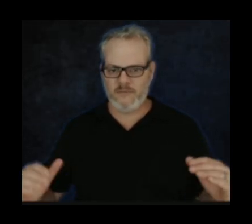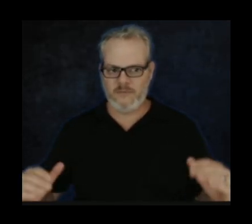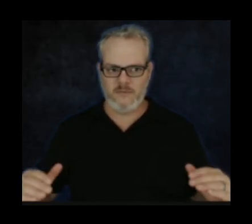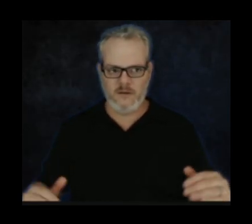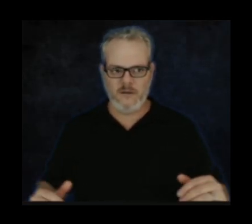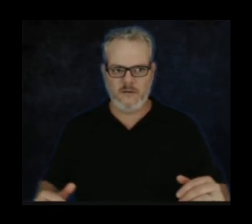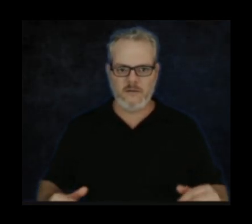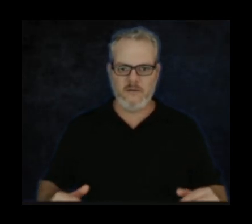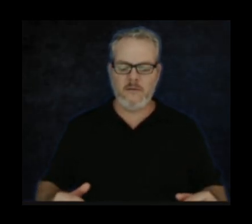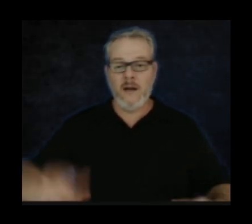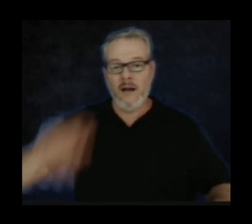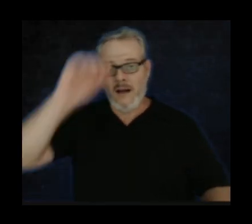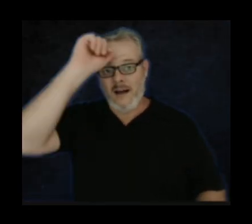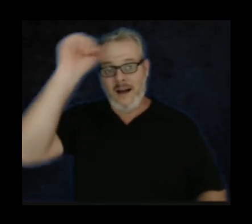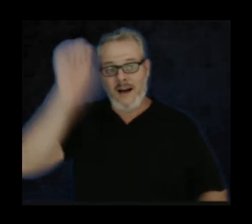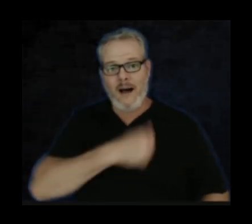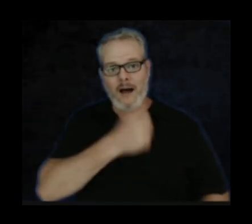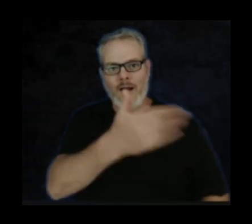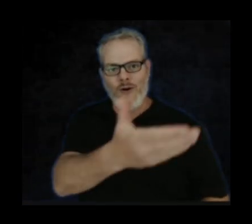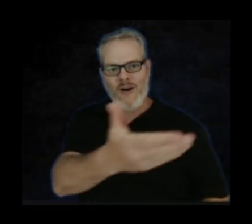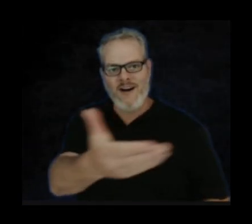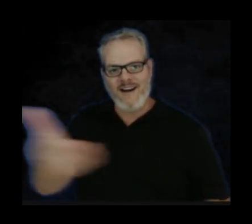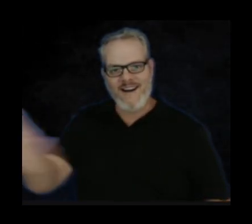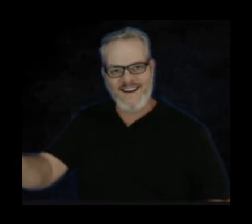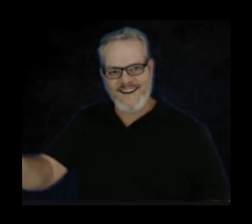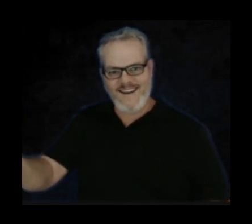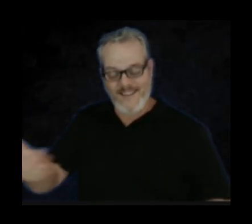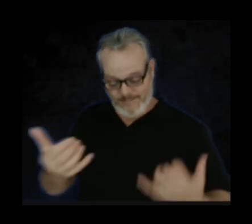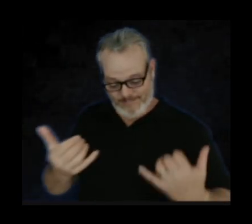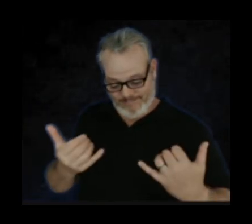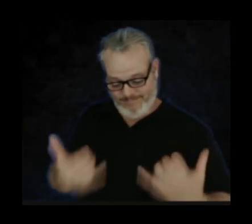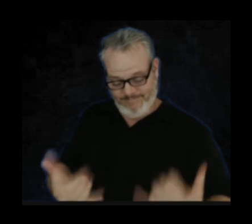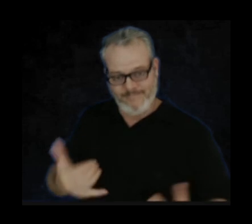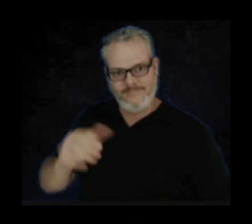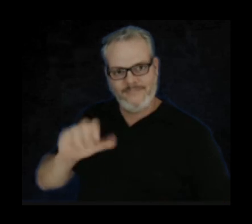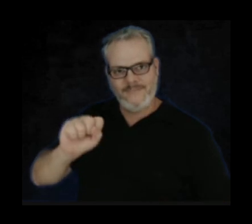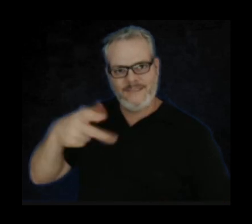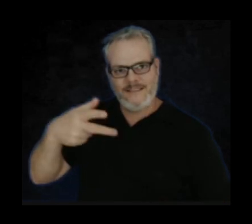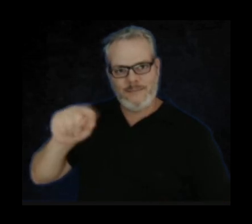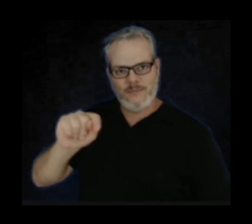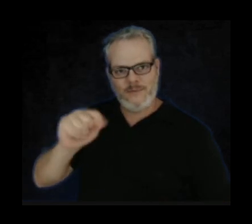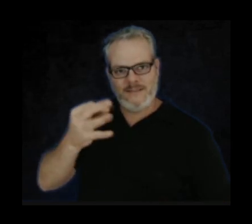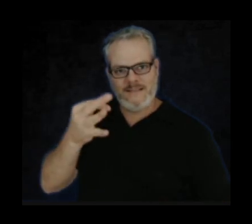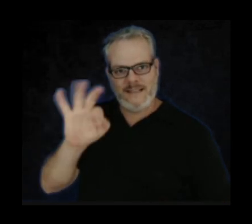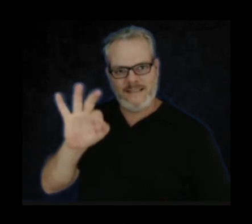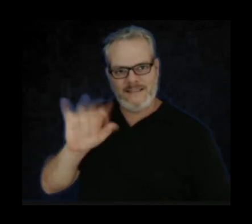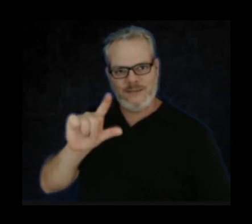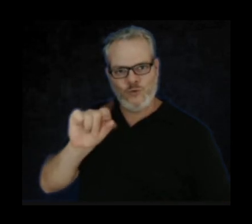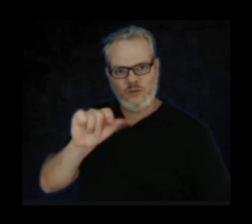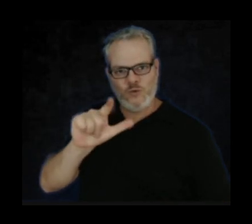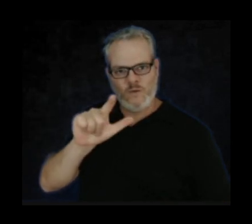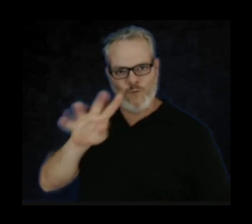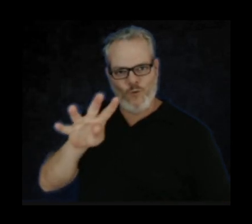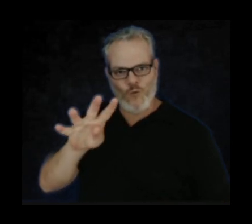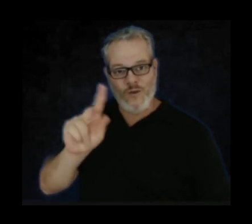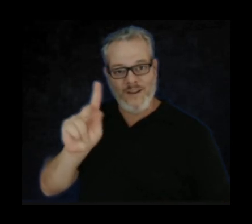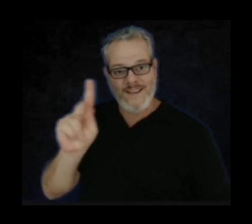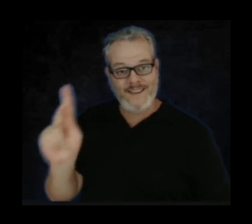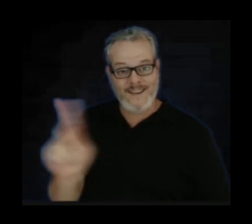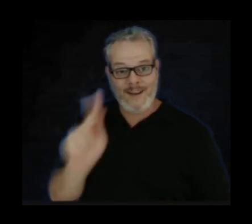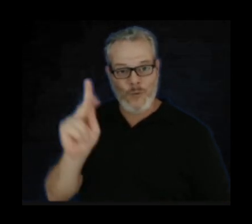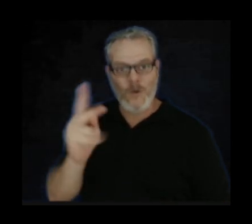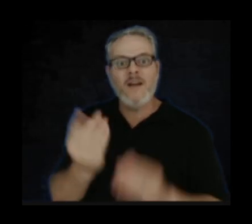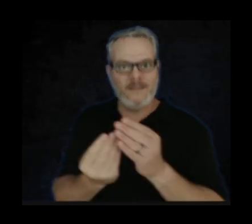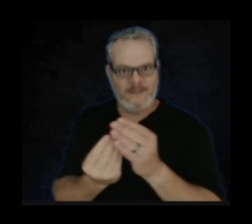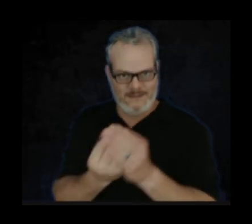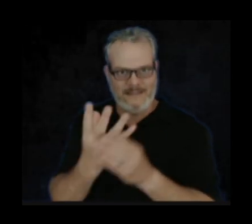Aloha, this is our Hawaiian Volcano Summary for September 19th, 2024. Kilauea is erupting on its Middle East rift